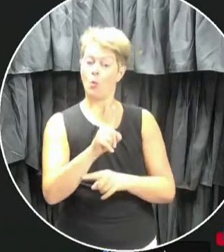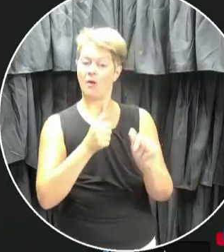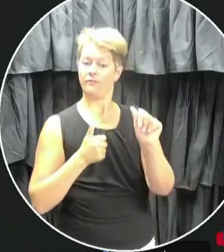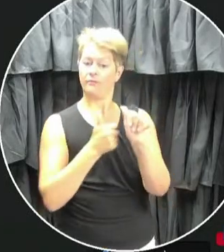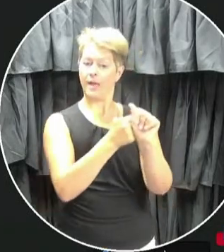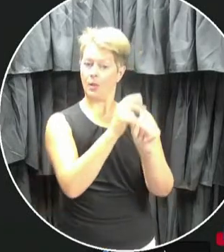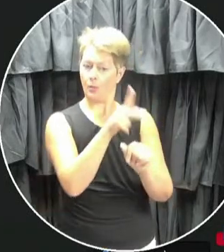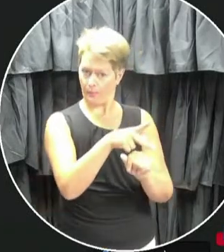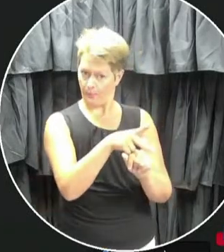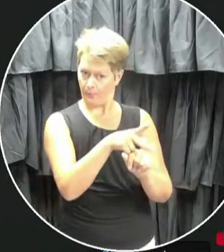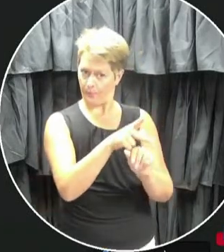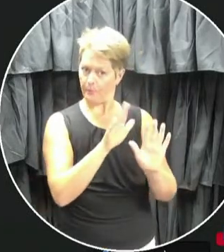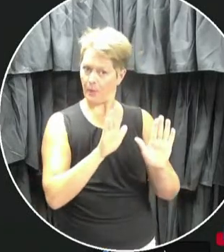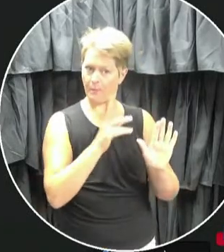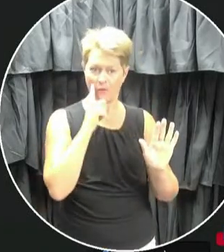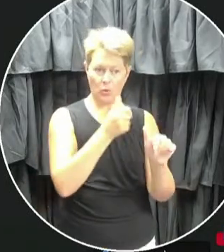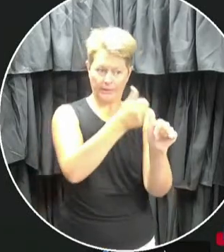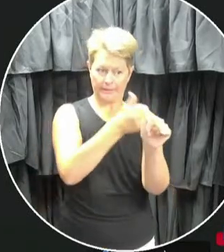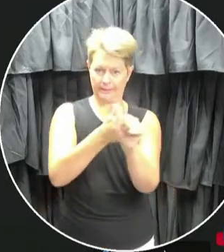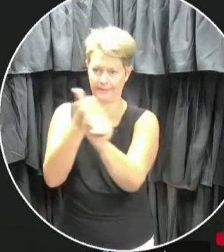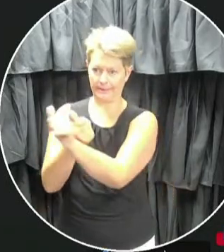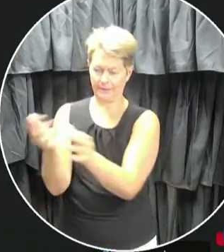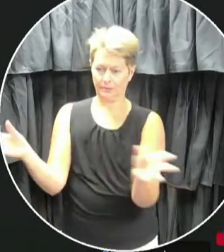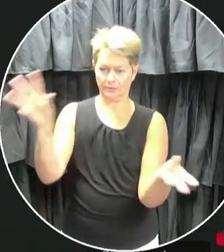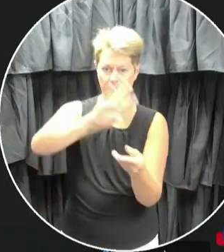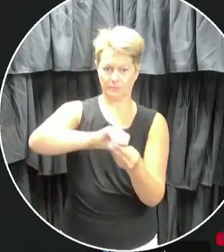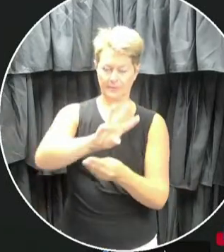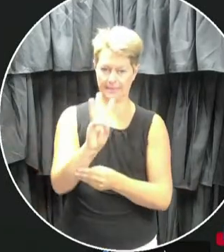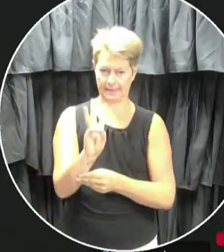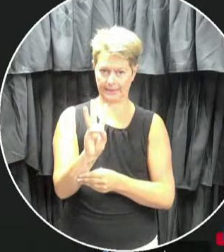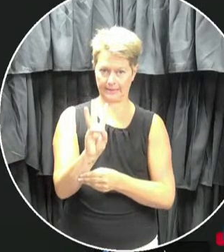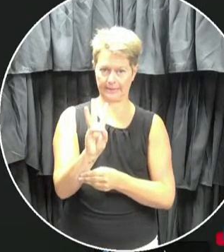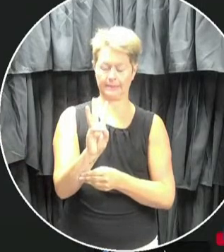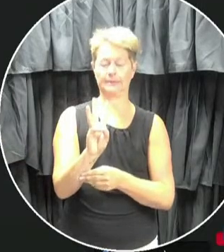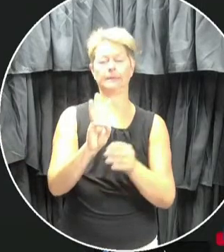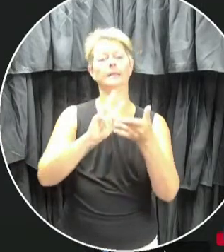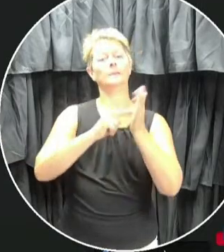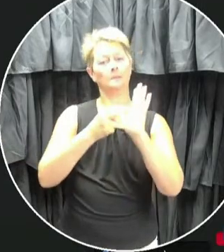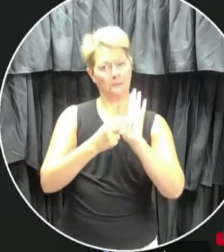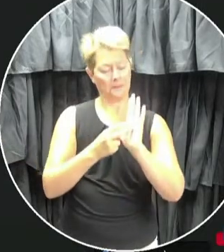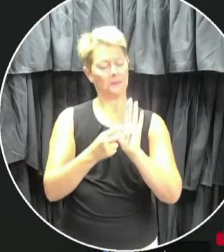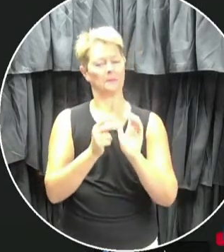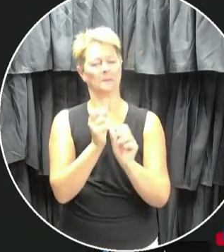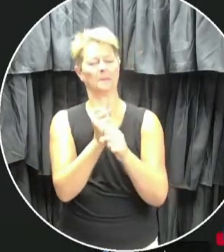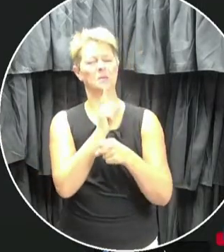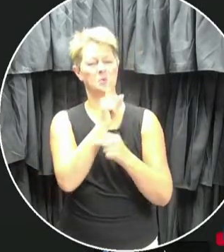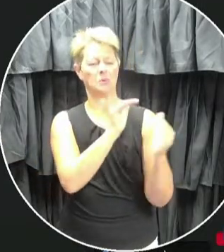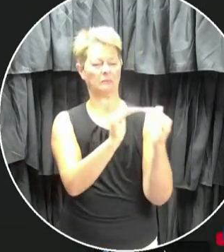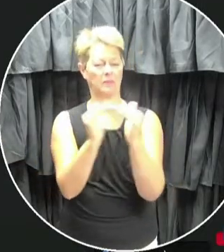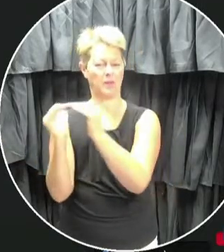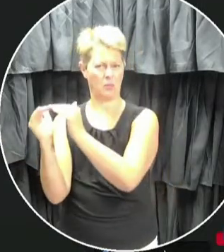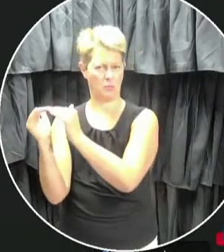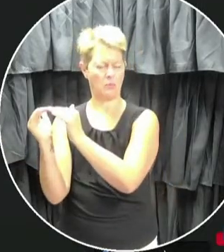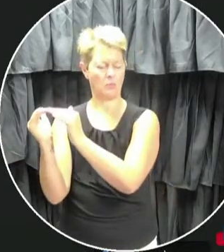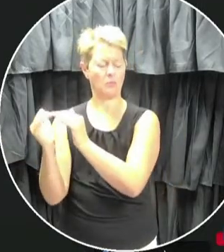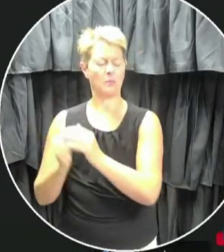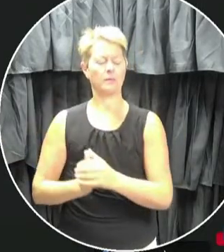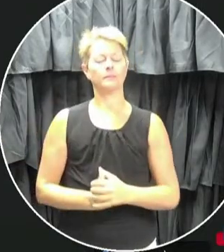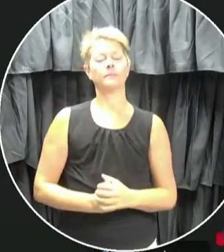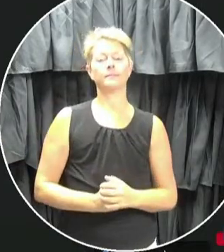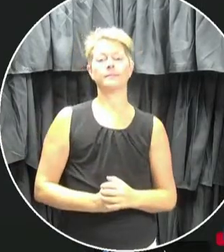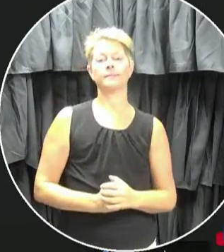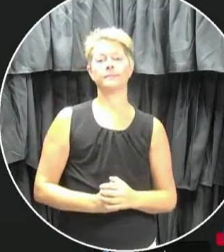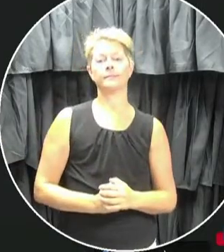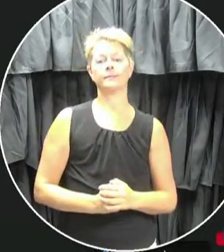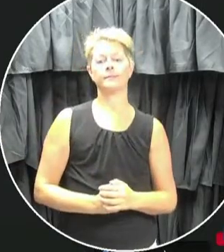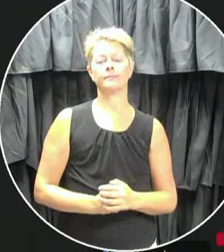and that's to try and ensure fair and equitable distribution for all our reporters.